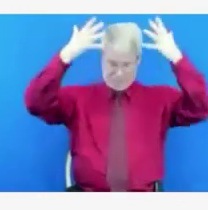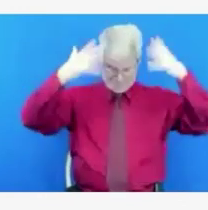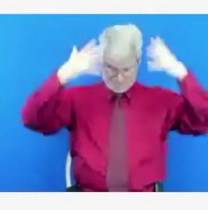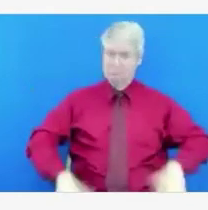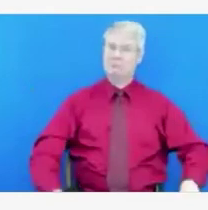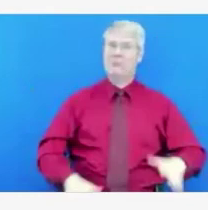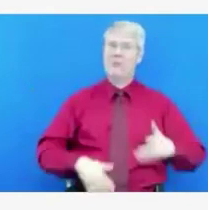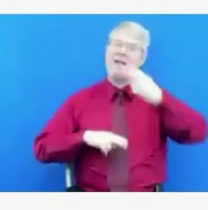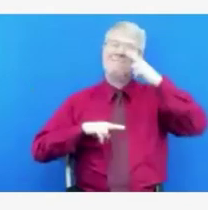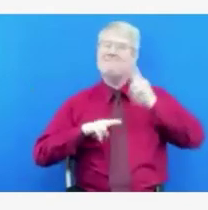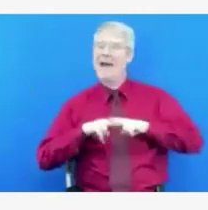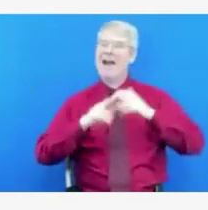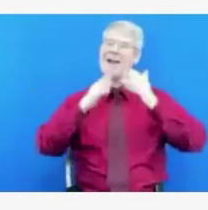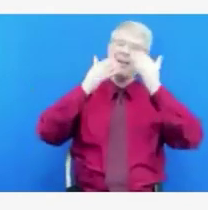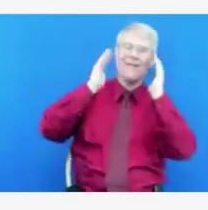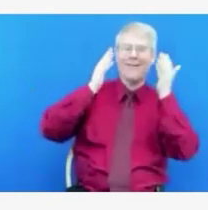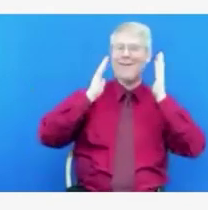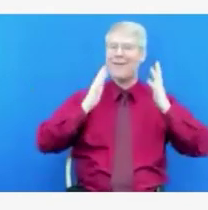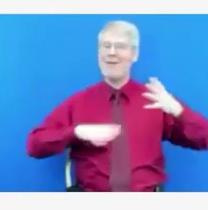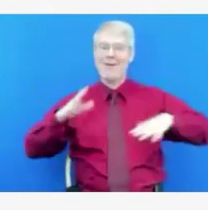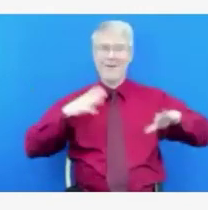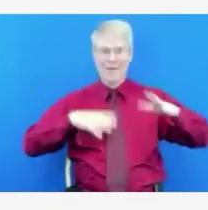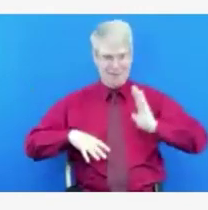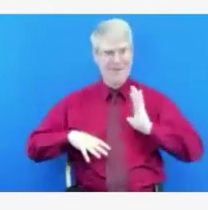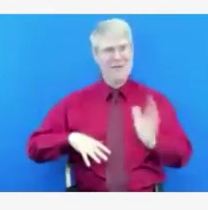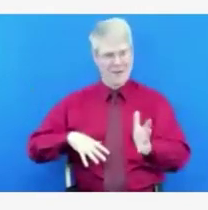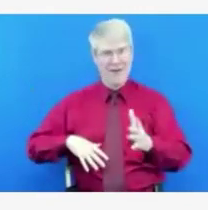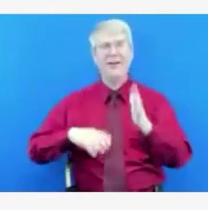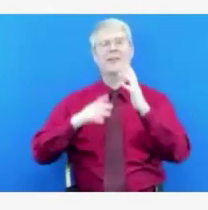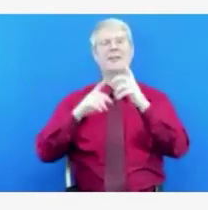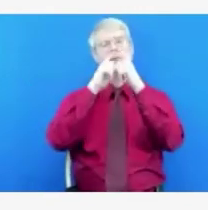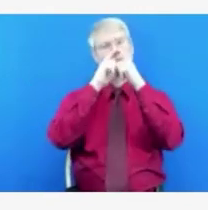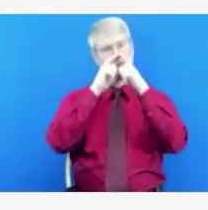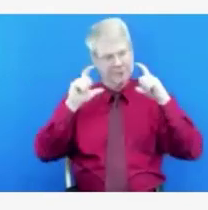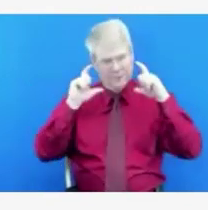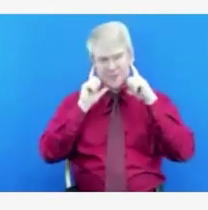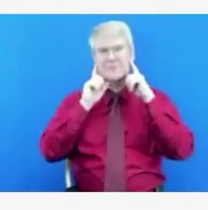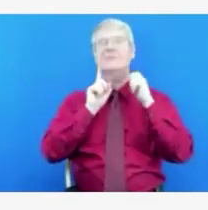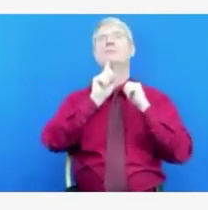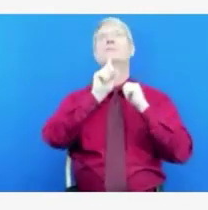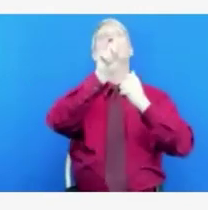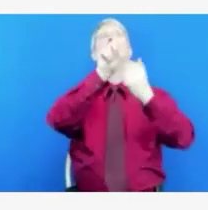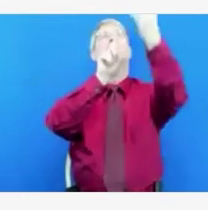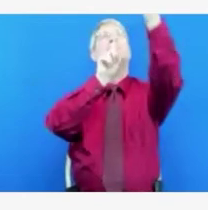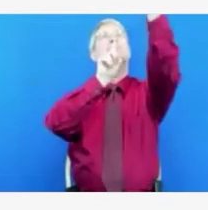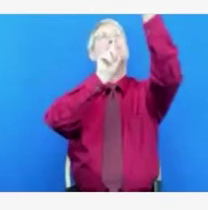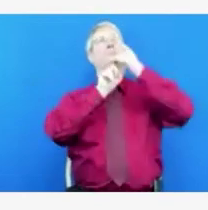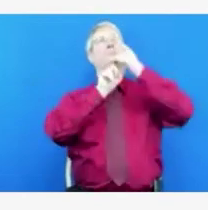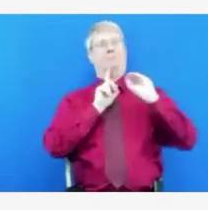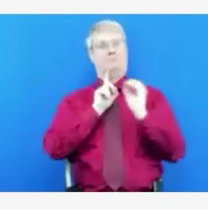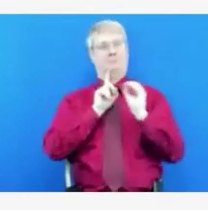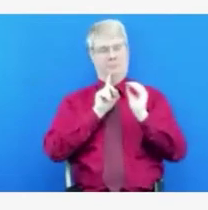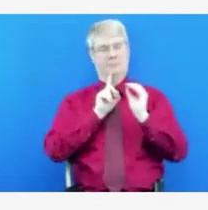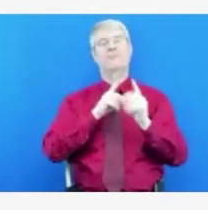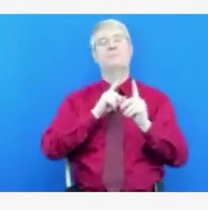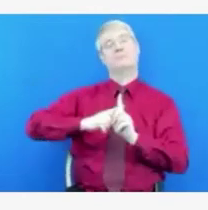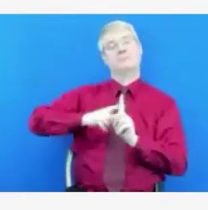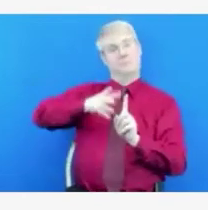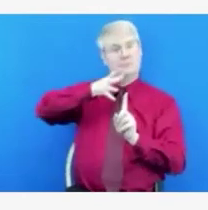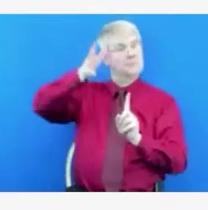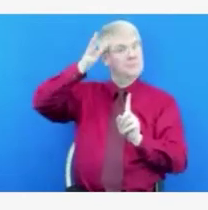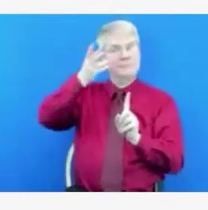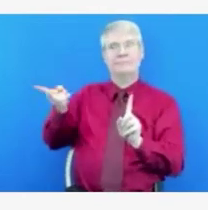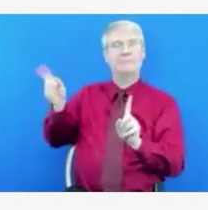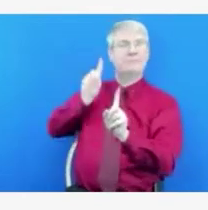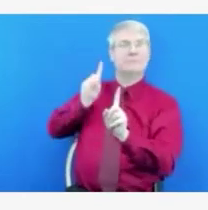this behavior and wear a mask as well. If you are beyond the trick-or-treating phase, please follow our mitigation and risk reduction measures.